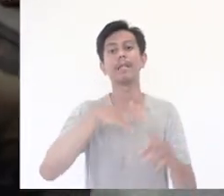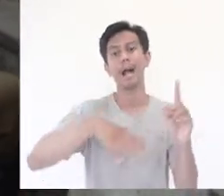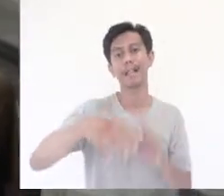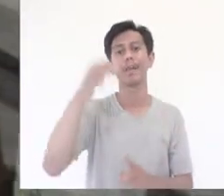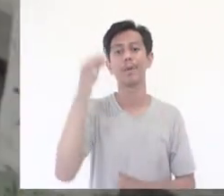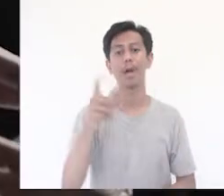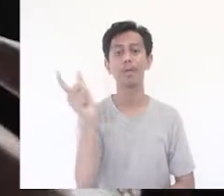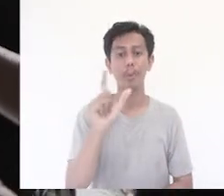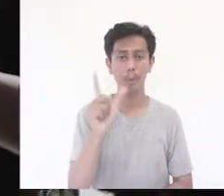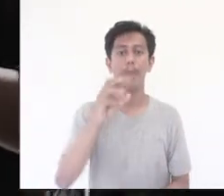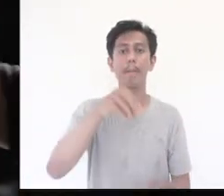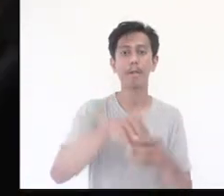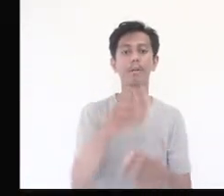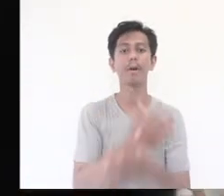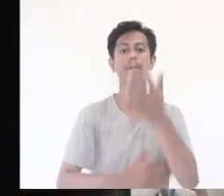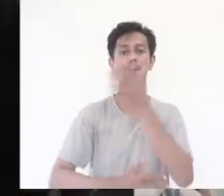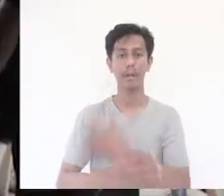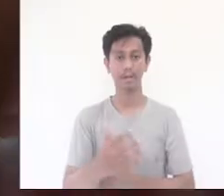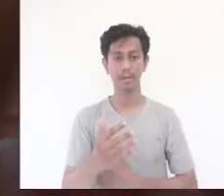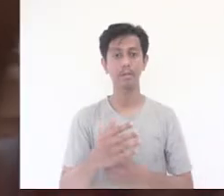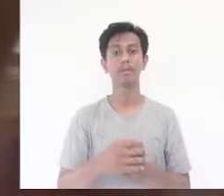of Solo, including the persons with disabilities.